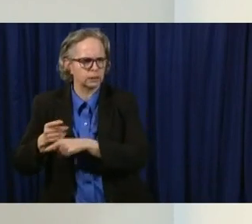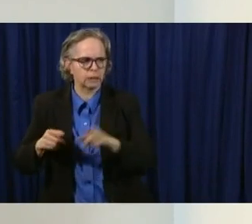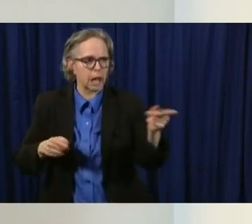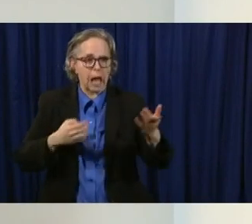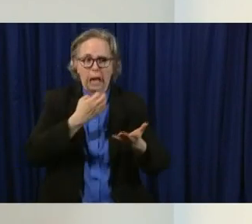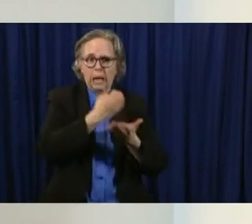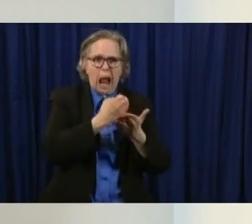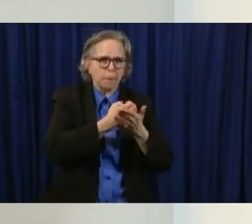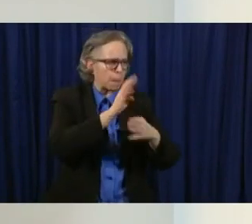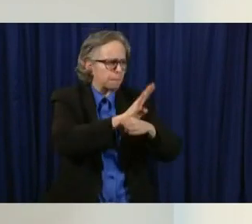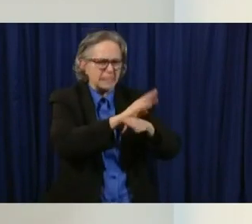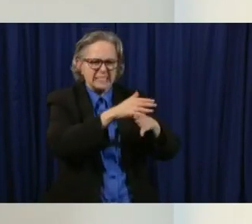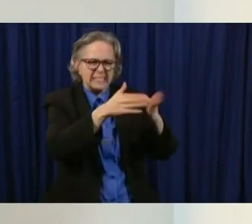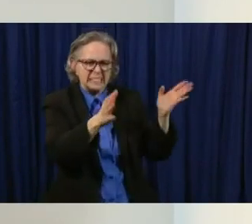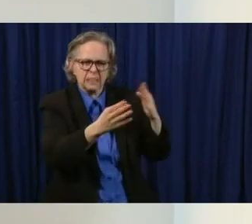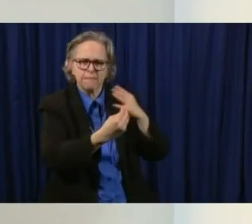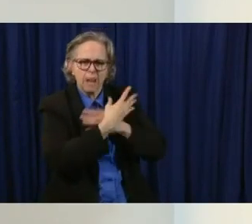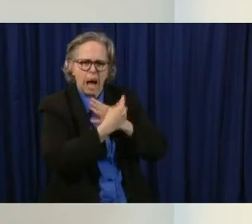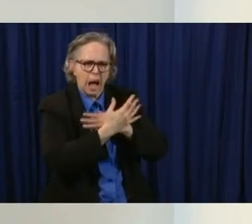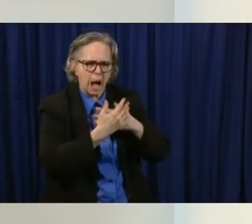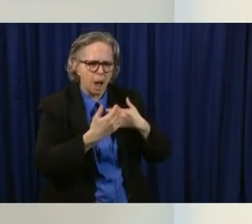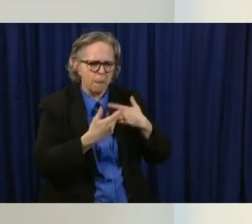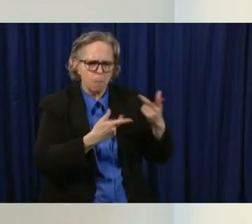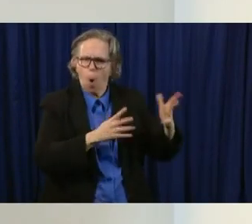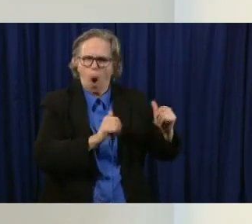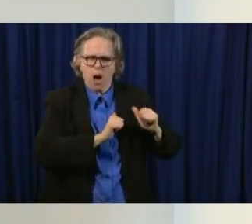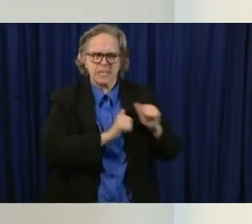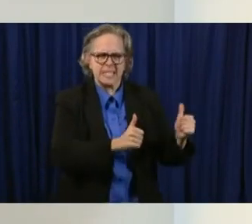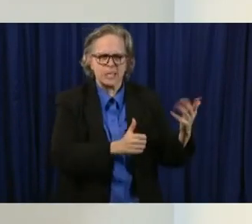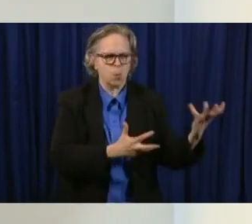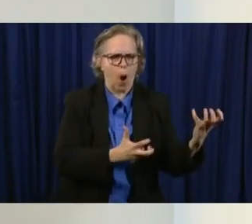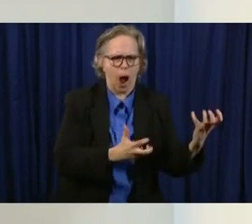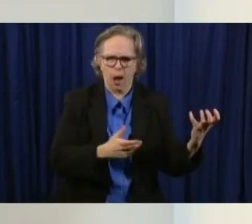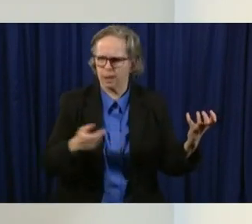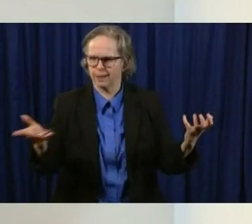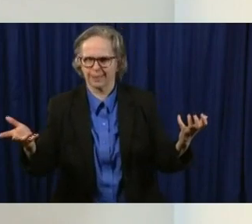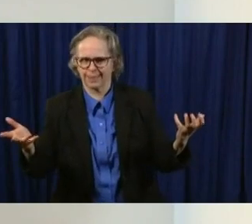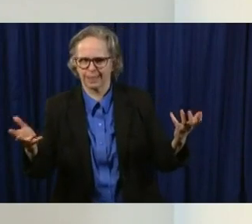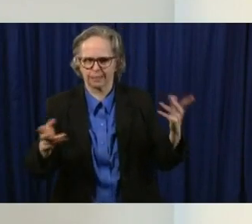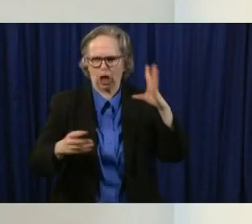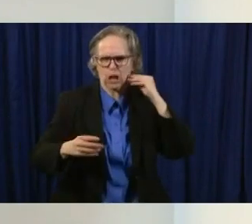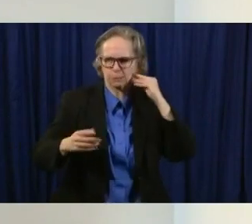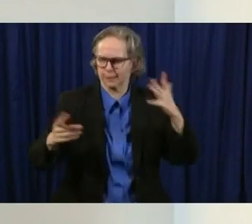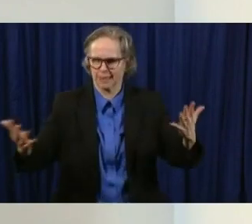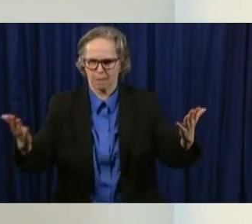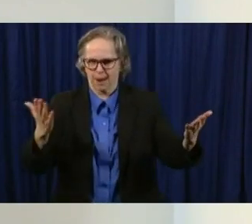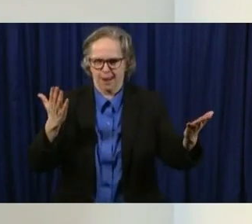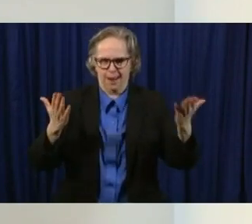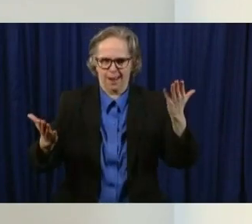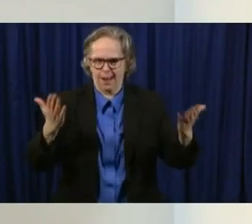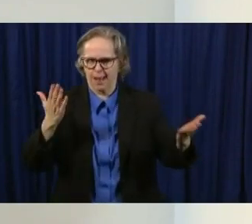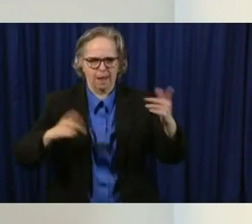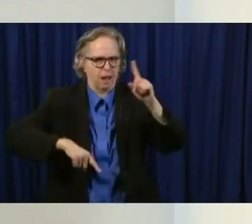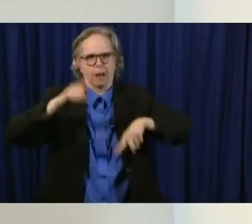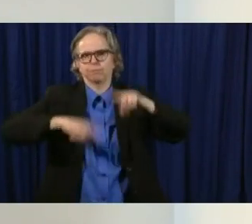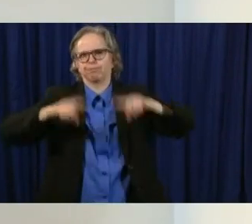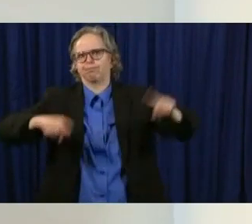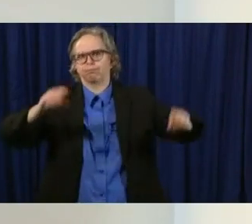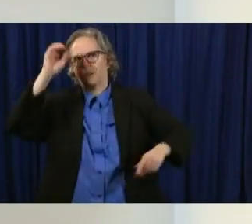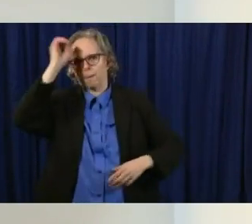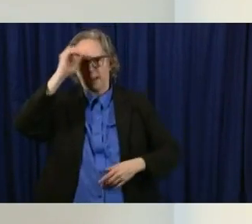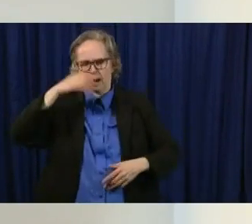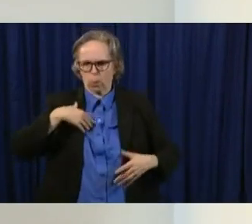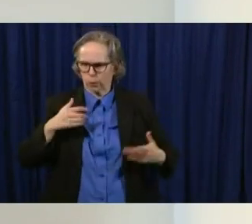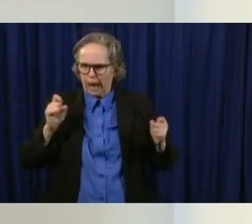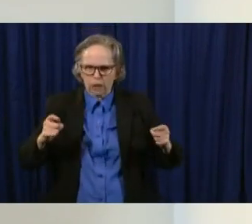the business community who are a little more aggressive because of the consequences that they know. Uh, and there were a variety of opinions and, and bringing that together